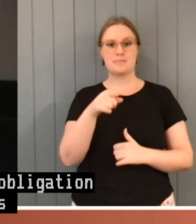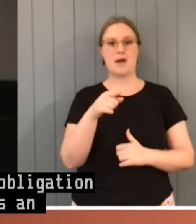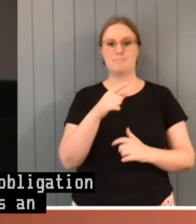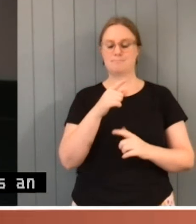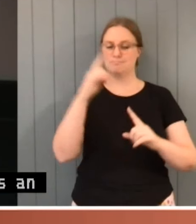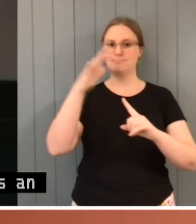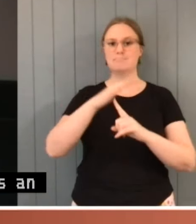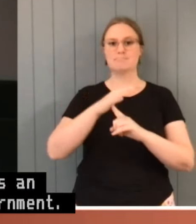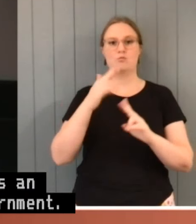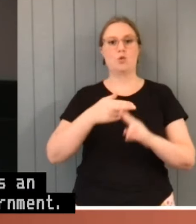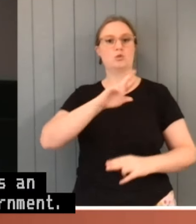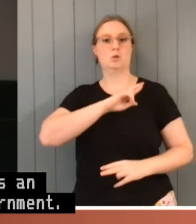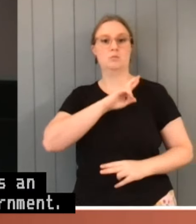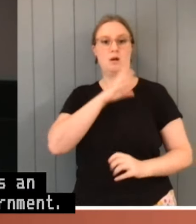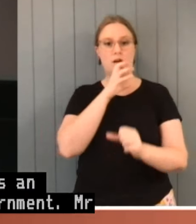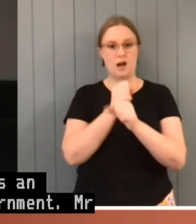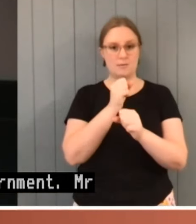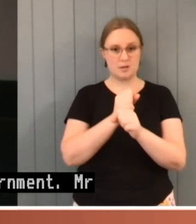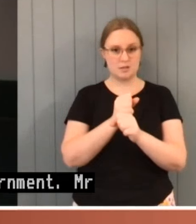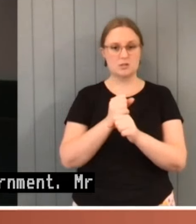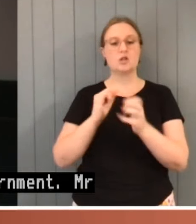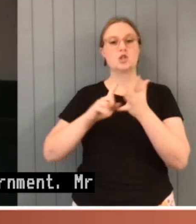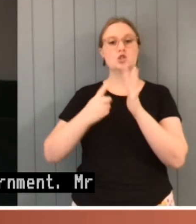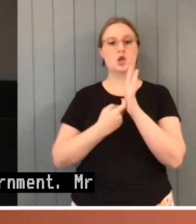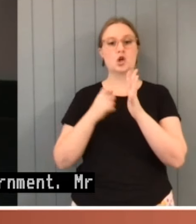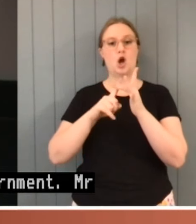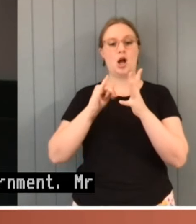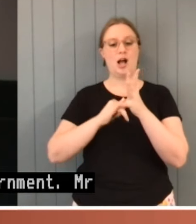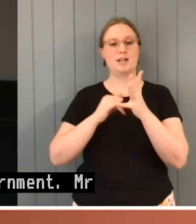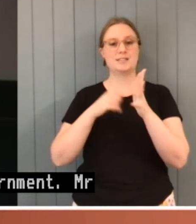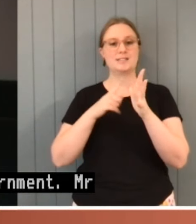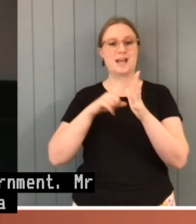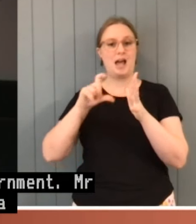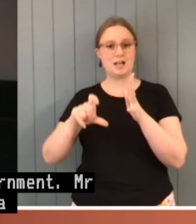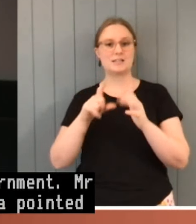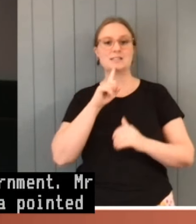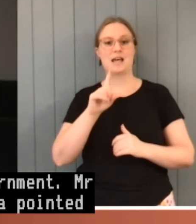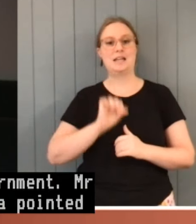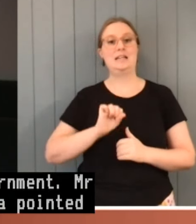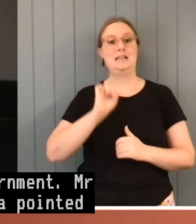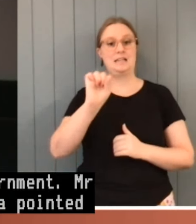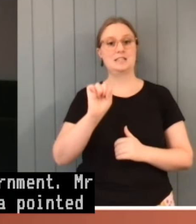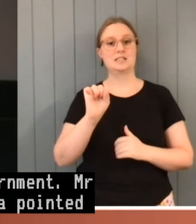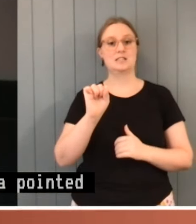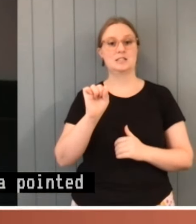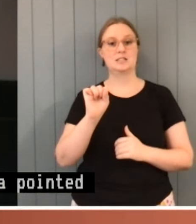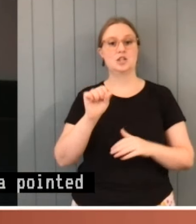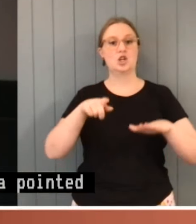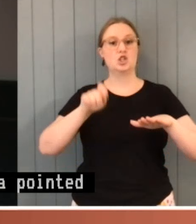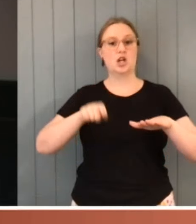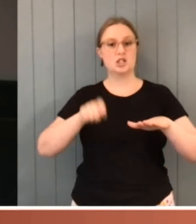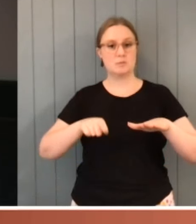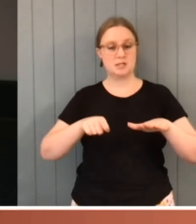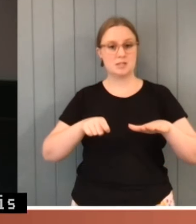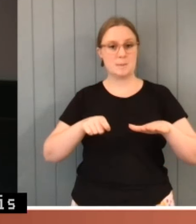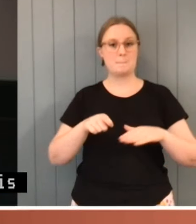was to be appointed as the first Australian-born Governor-General, said in his judgment that when a, I'm sorry for the gendered reference, when a man